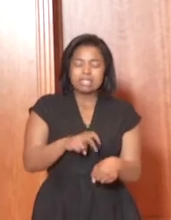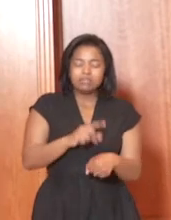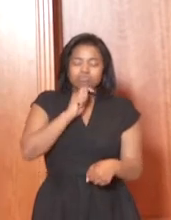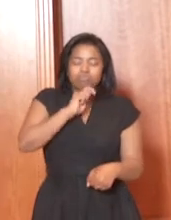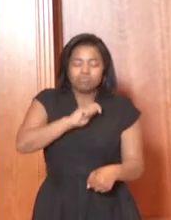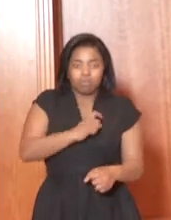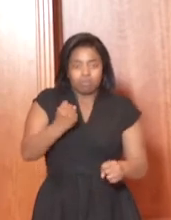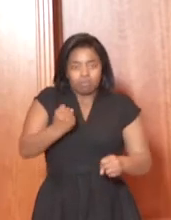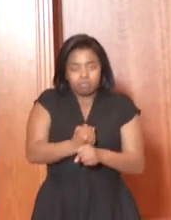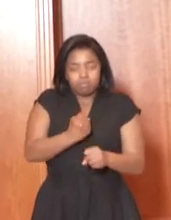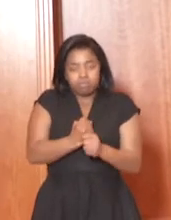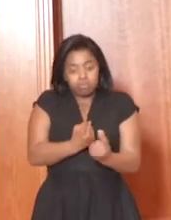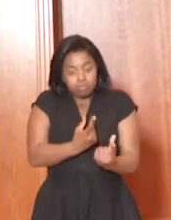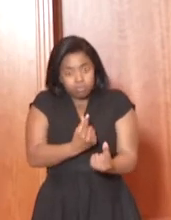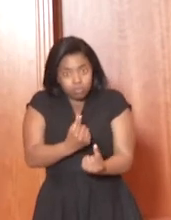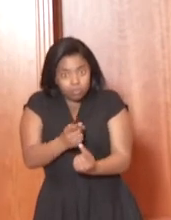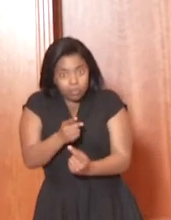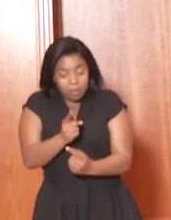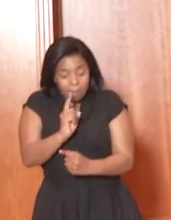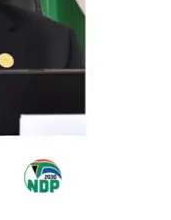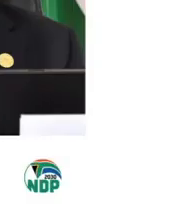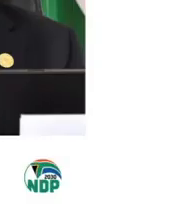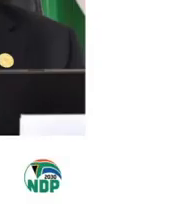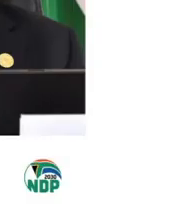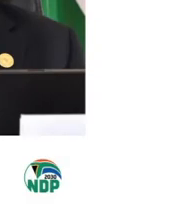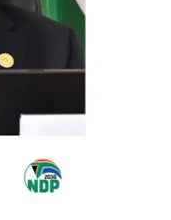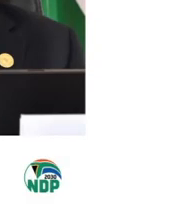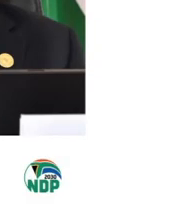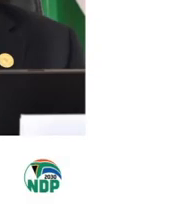determination that we need to see in this regard.